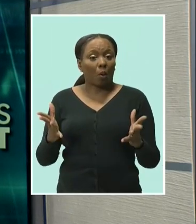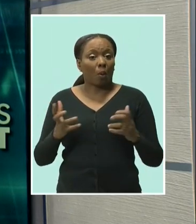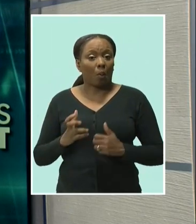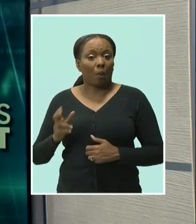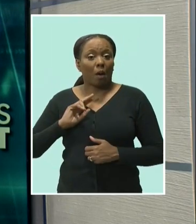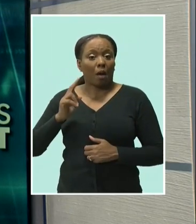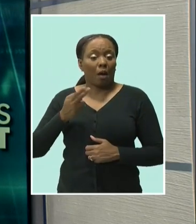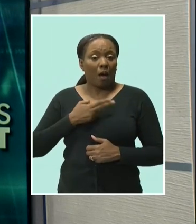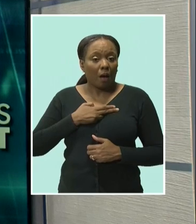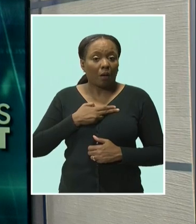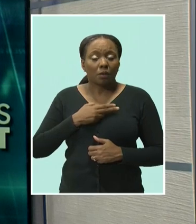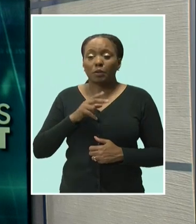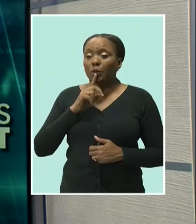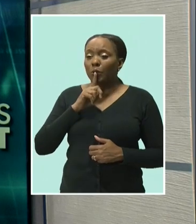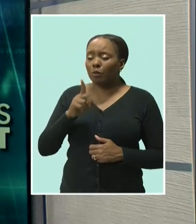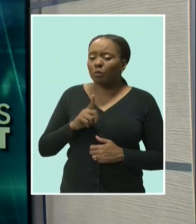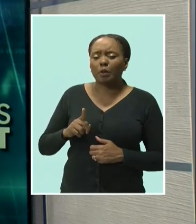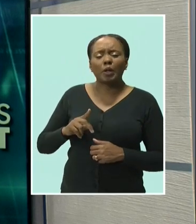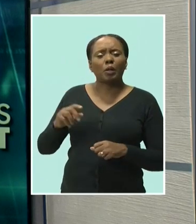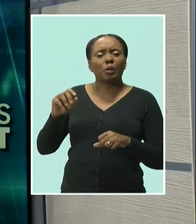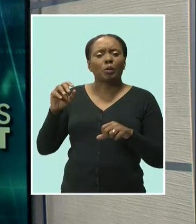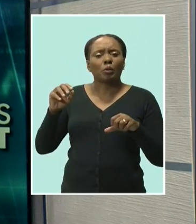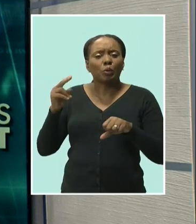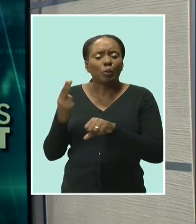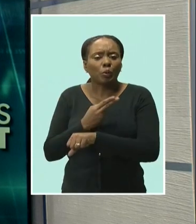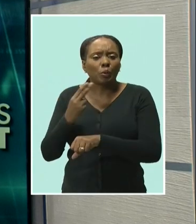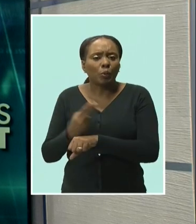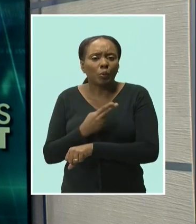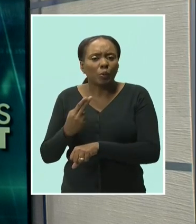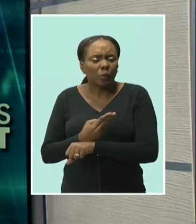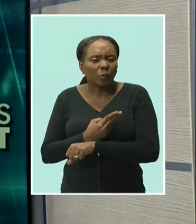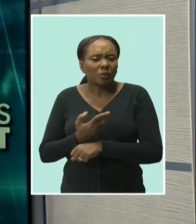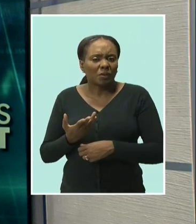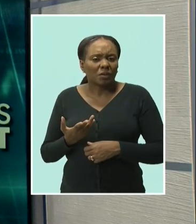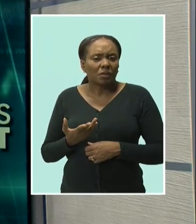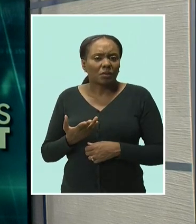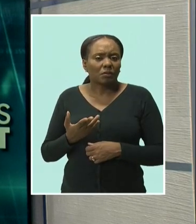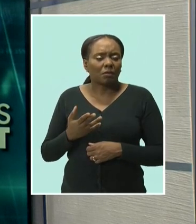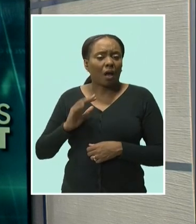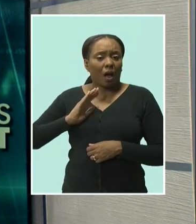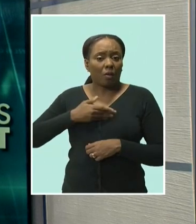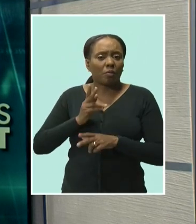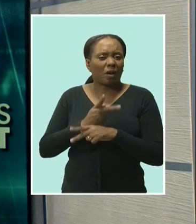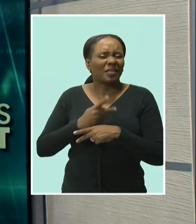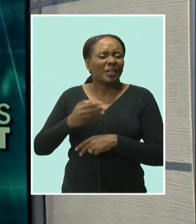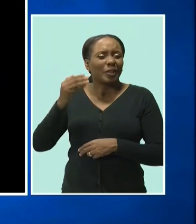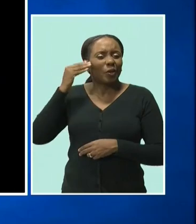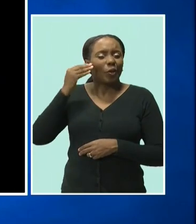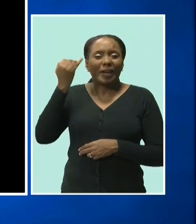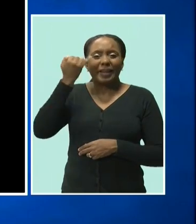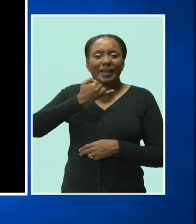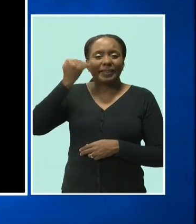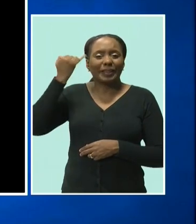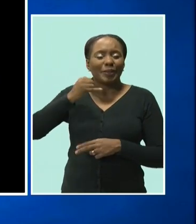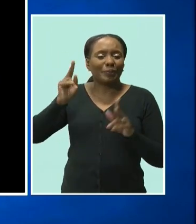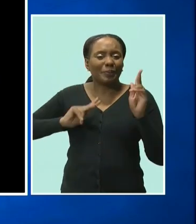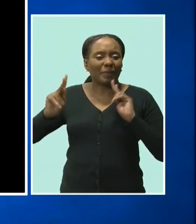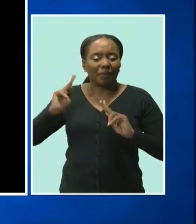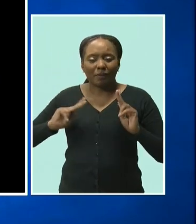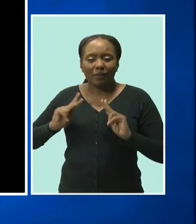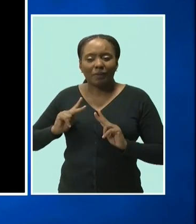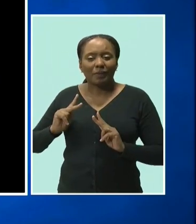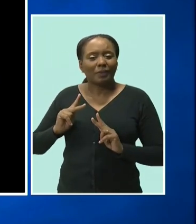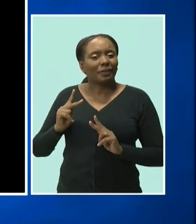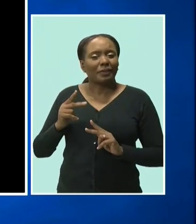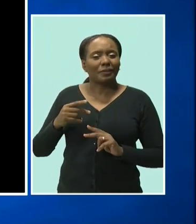products what the Italians were able to do when they introduced pizza and pasta to the U.S. markets. Well, that means engaging our